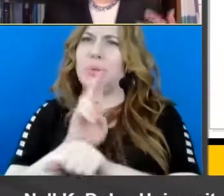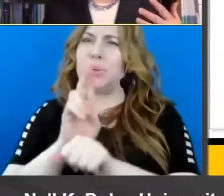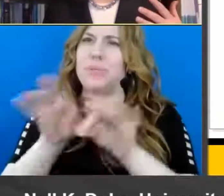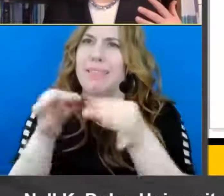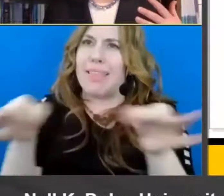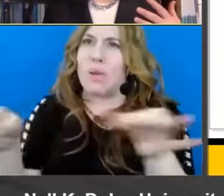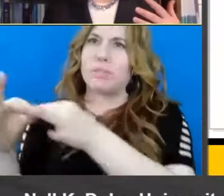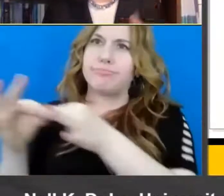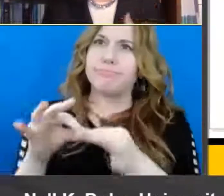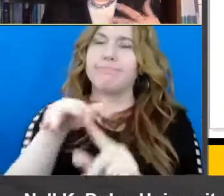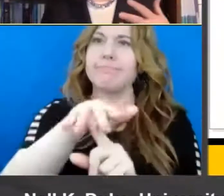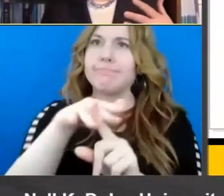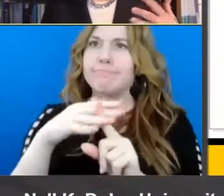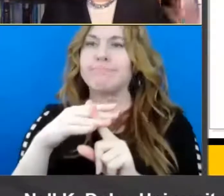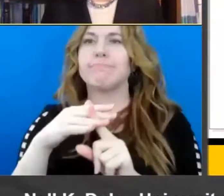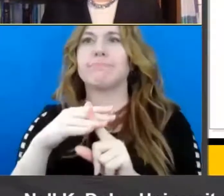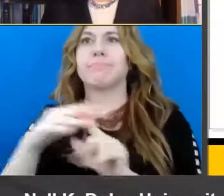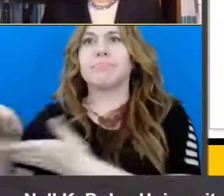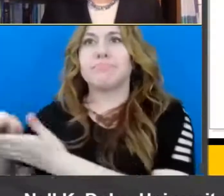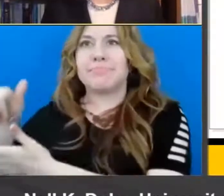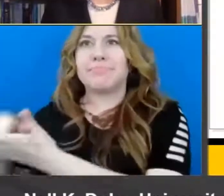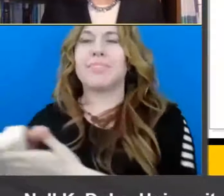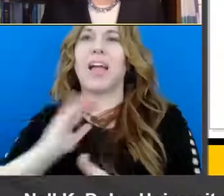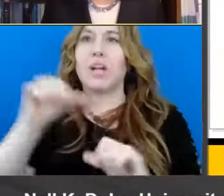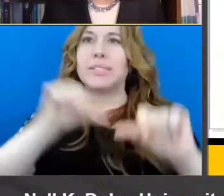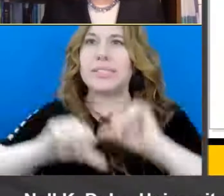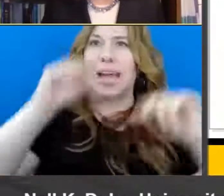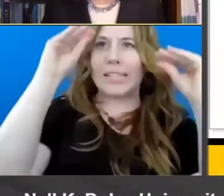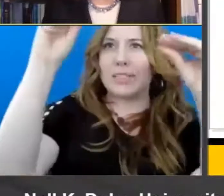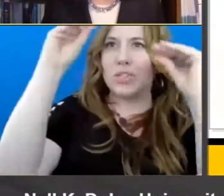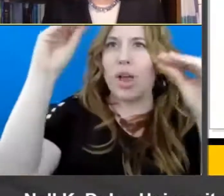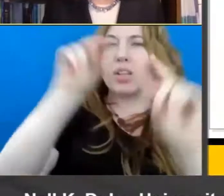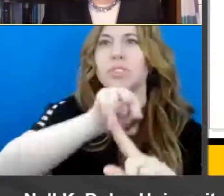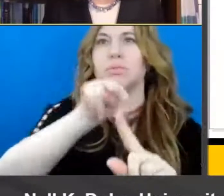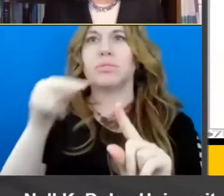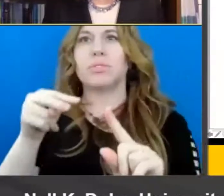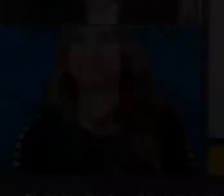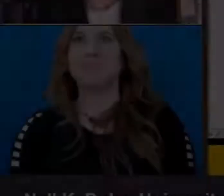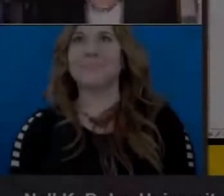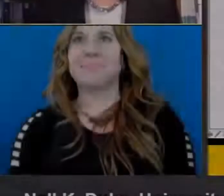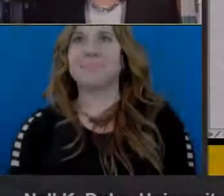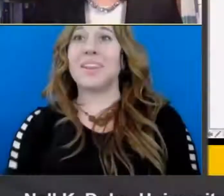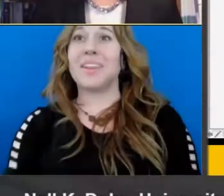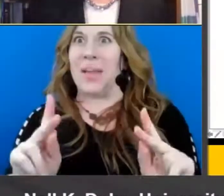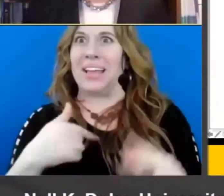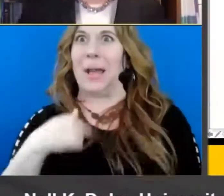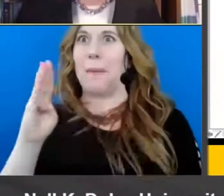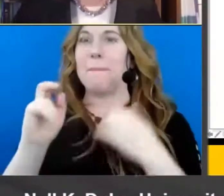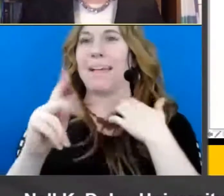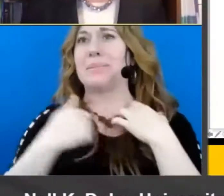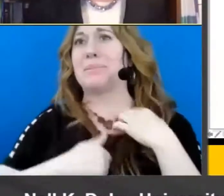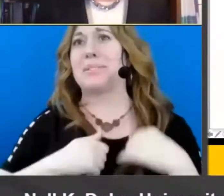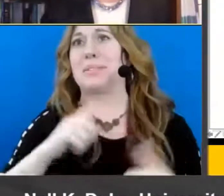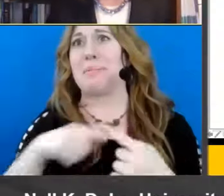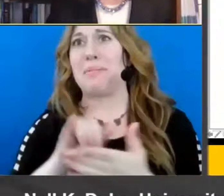say um our science instruction versus how um we use language okay i'm back i'm sorry about that